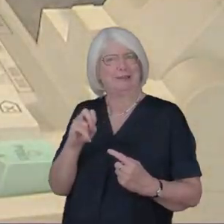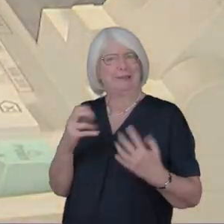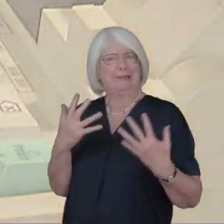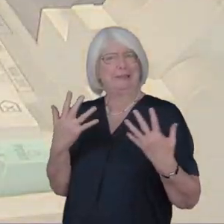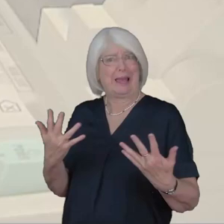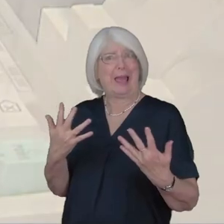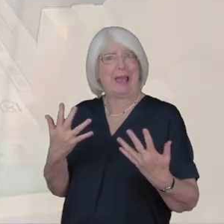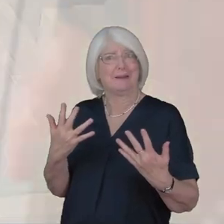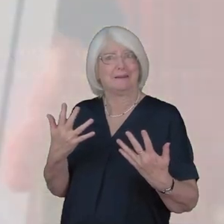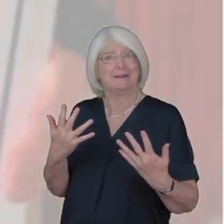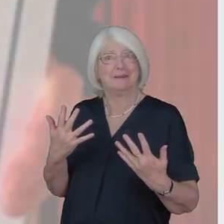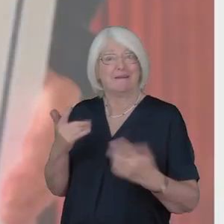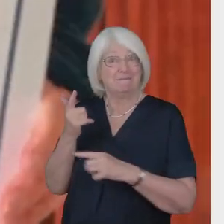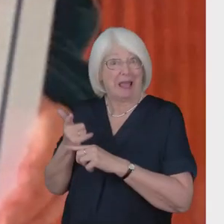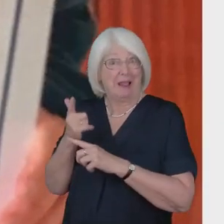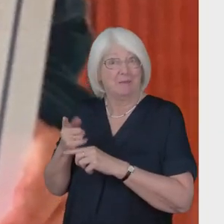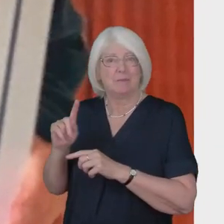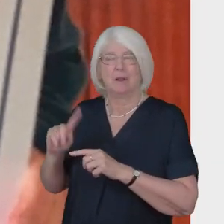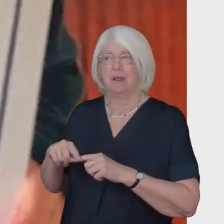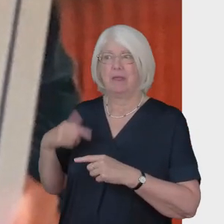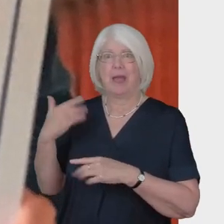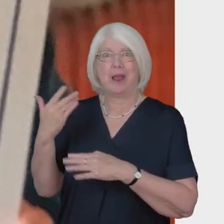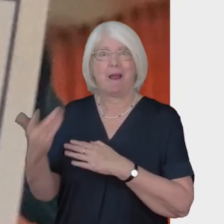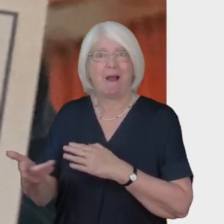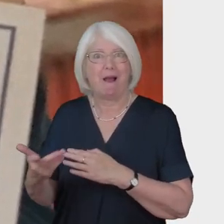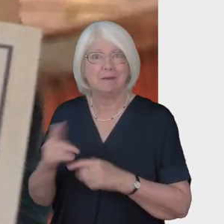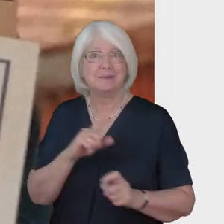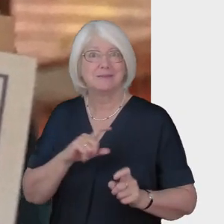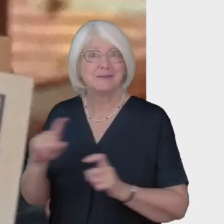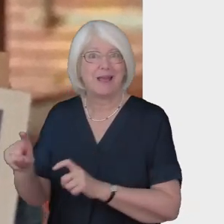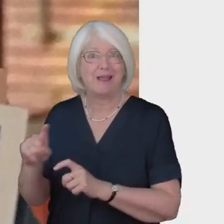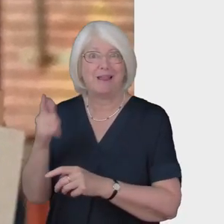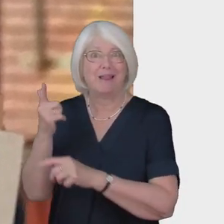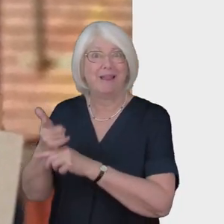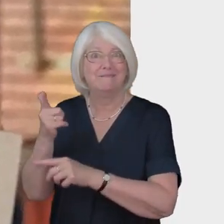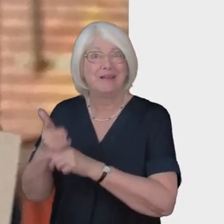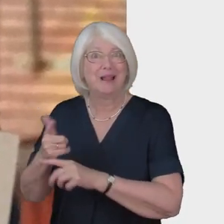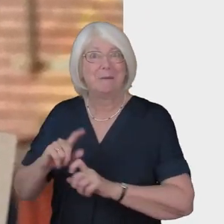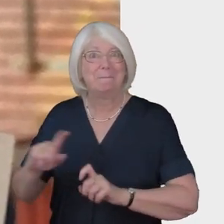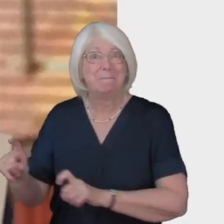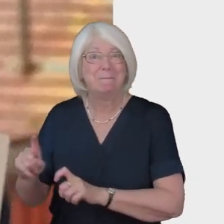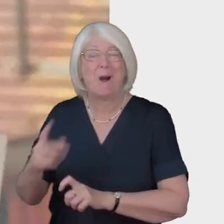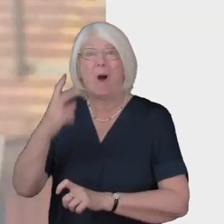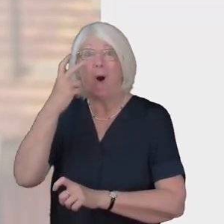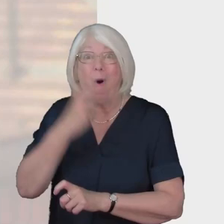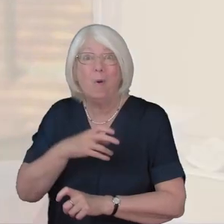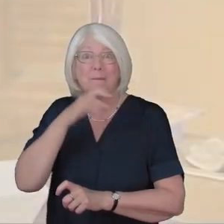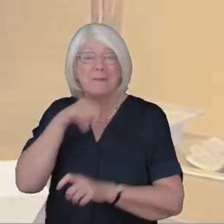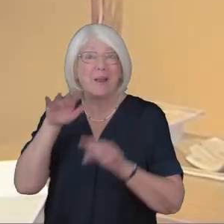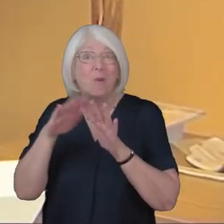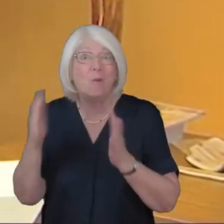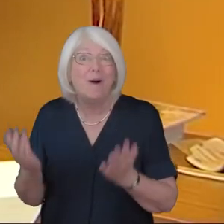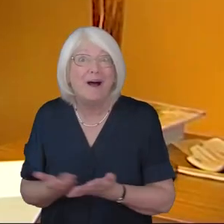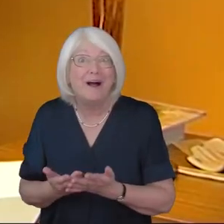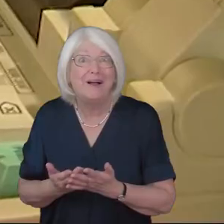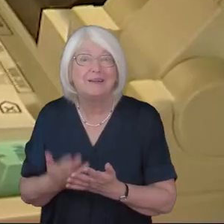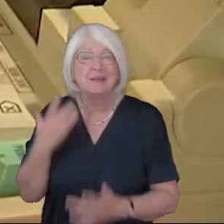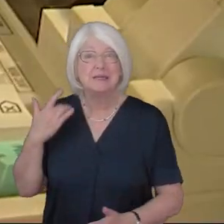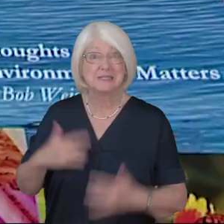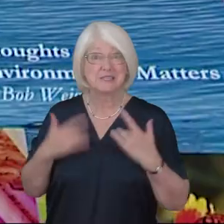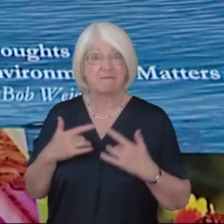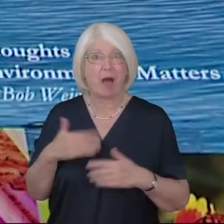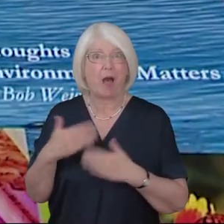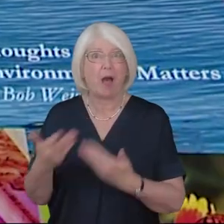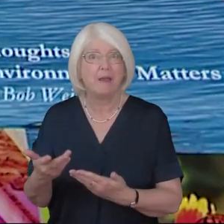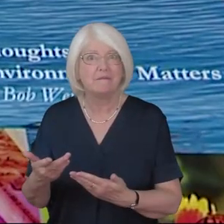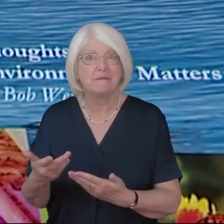survive to be lauded as the oldest man in the world Survived though is hardly the word for Bob